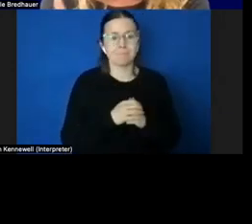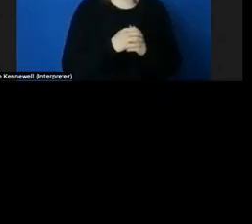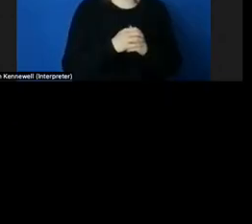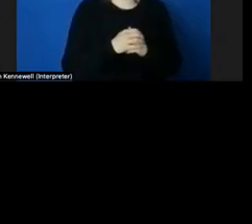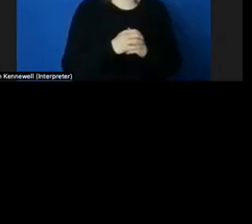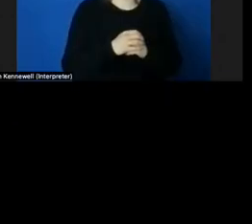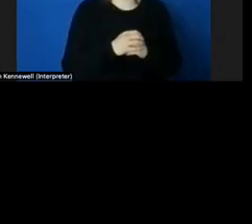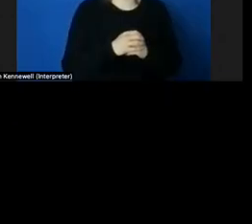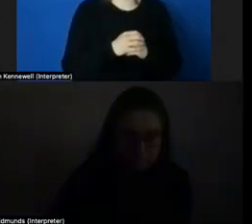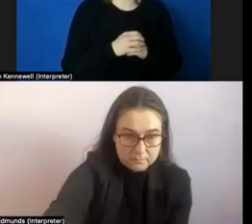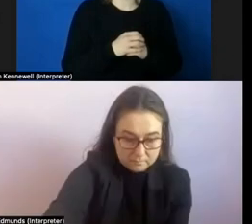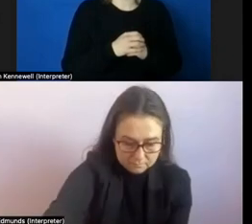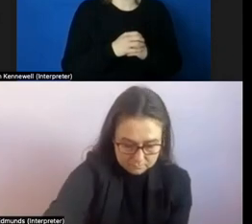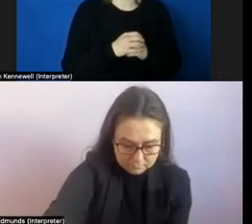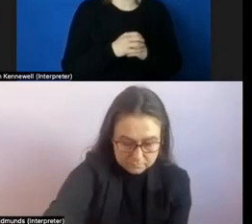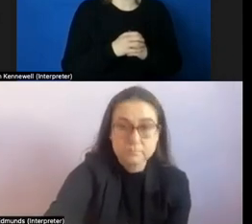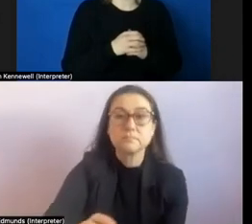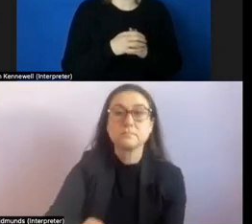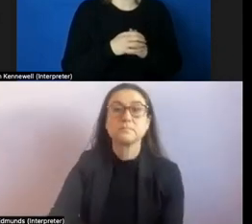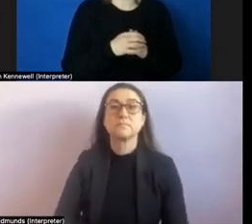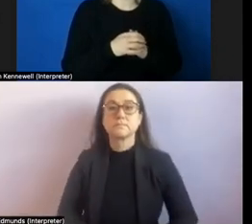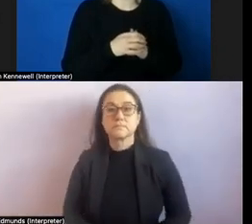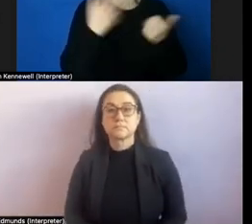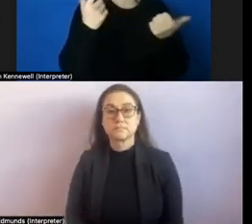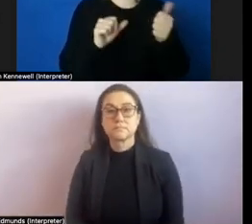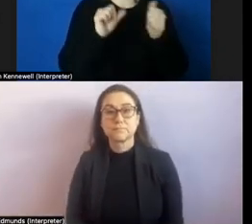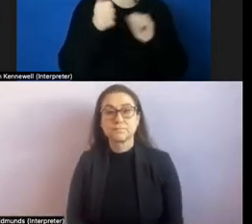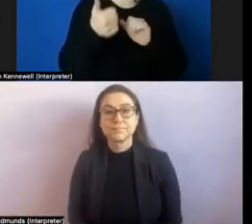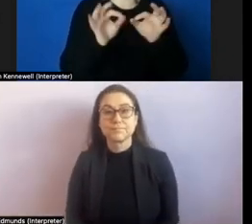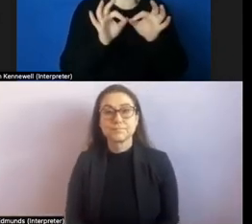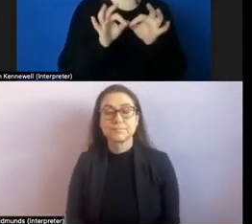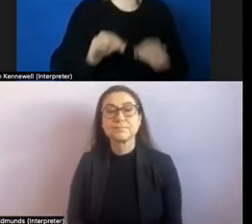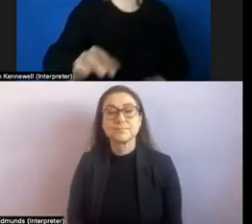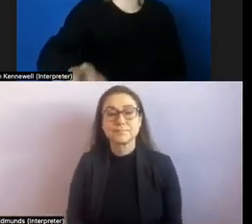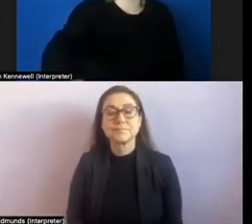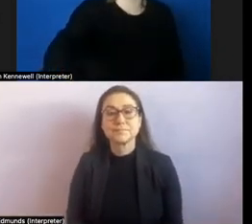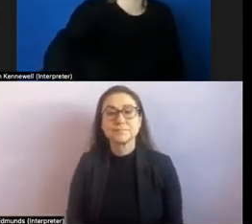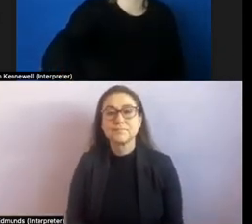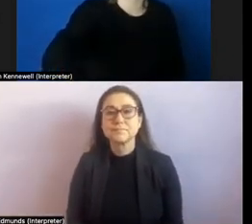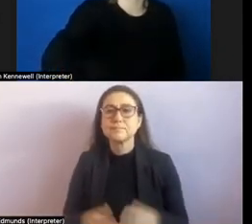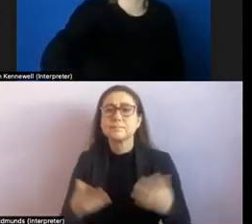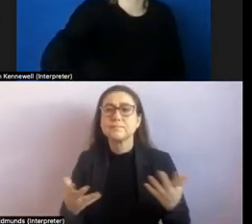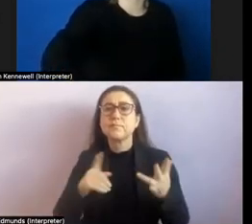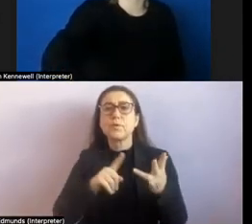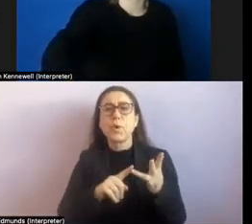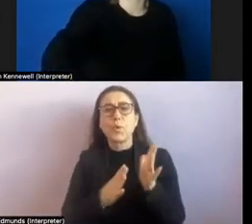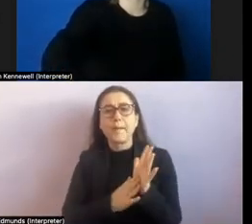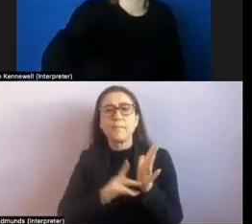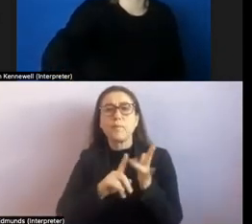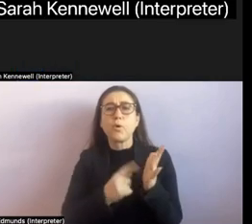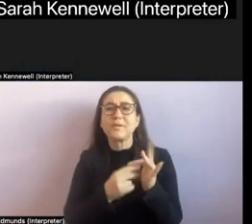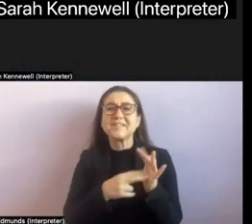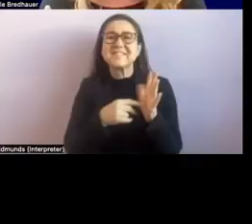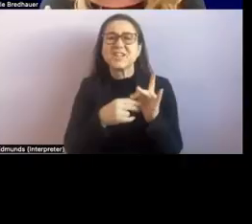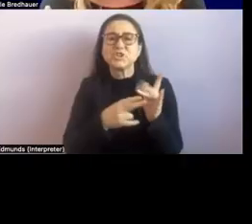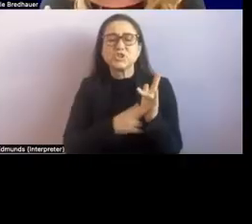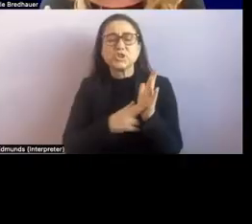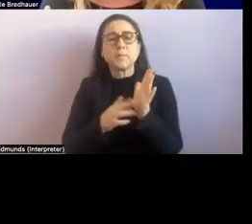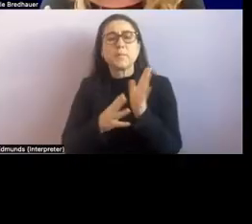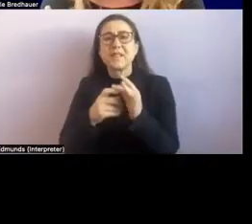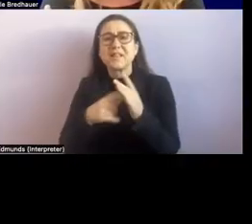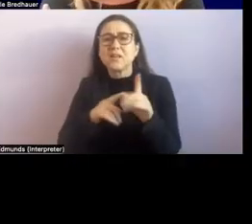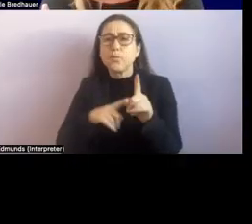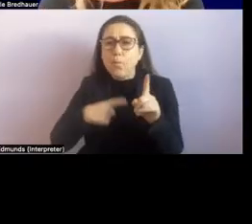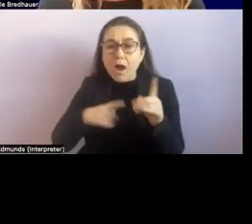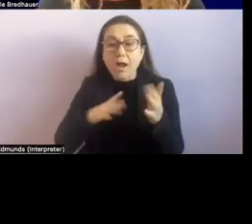Because O&M builds confidence in our students, it lowers their anxiety,